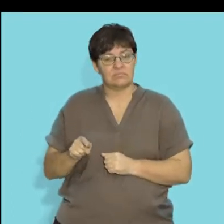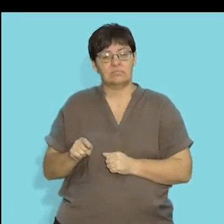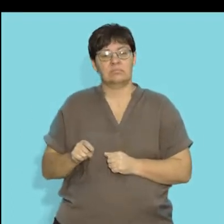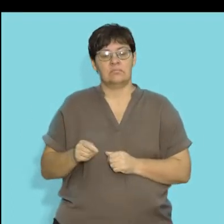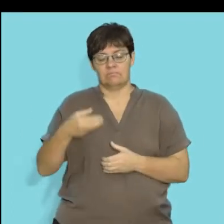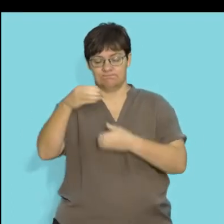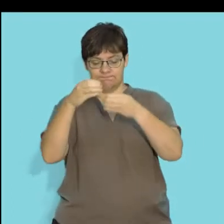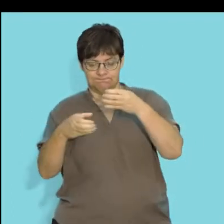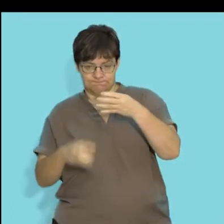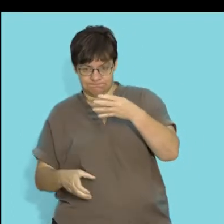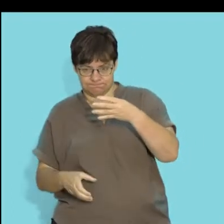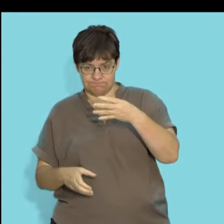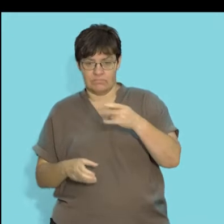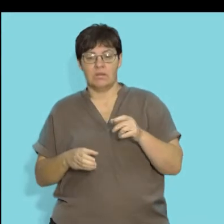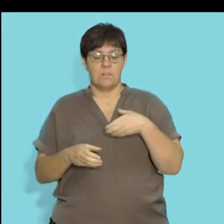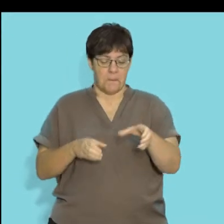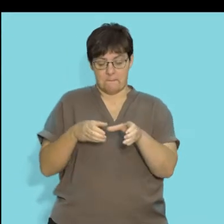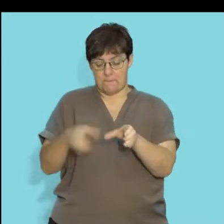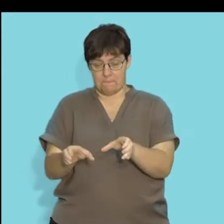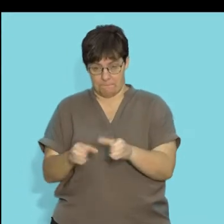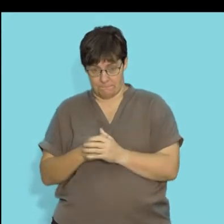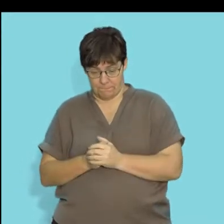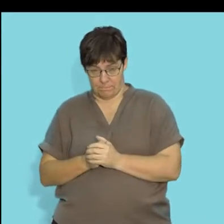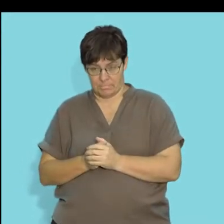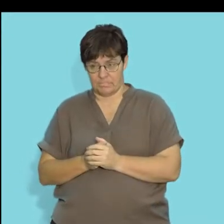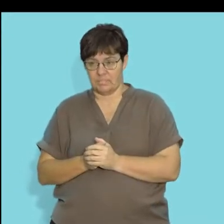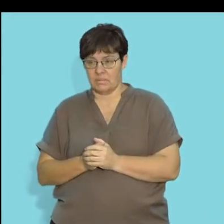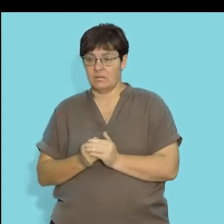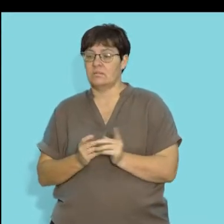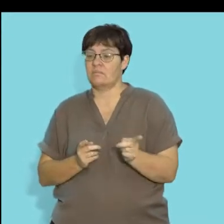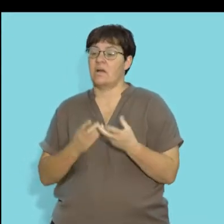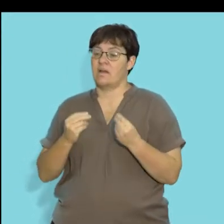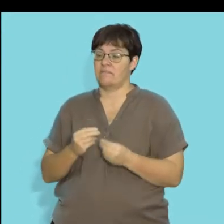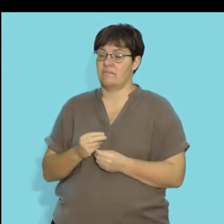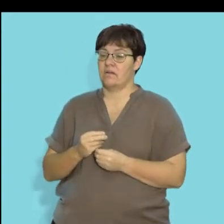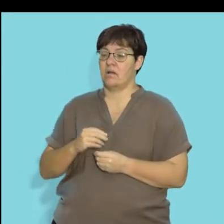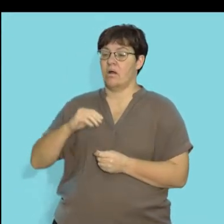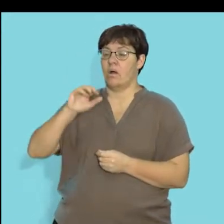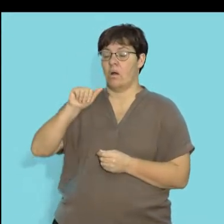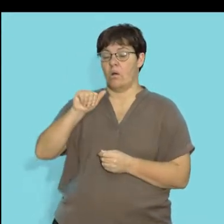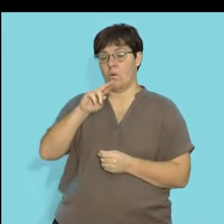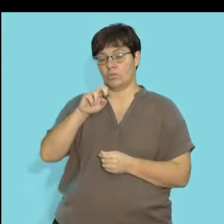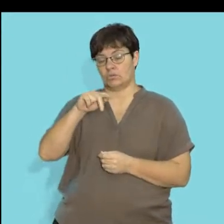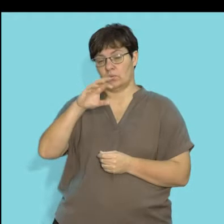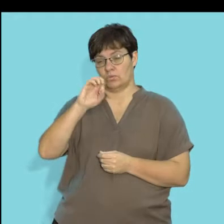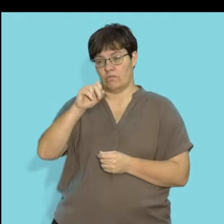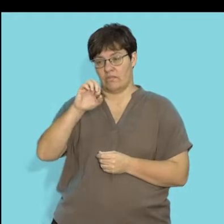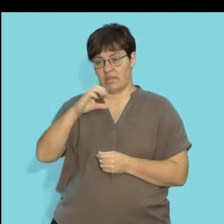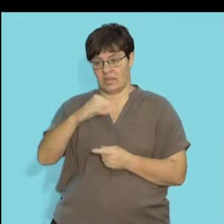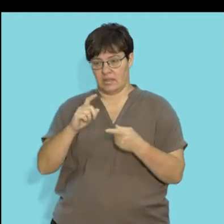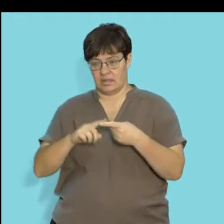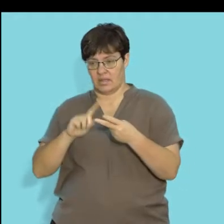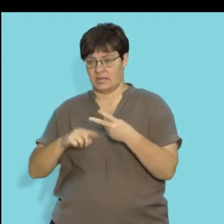broken up into the following two main categories. Broadly speaking, we have autotrophic components